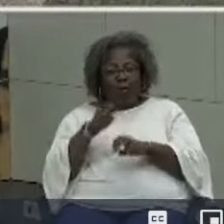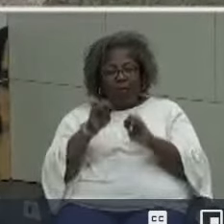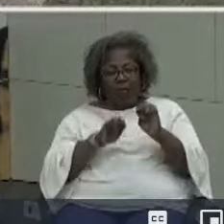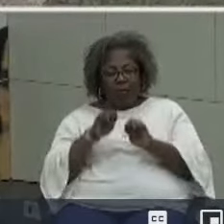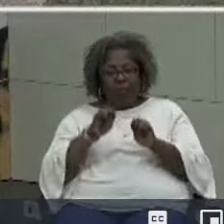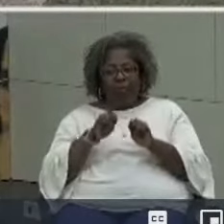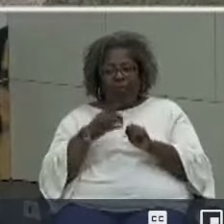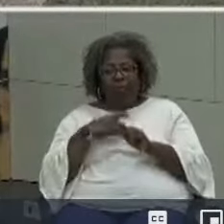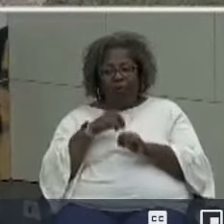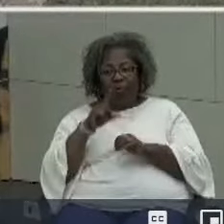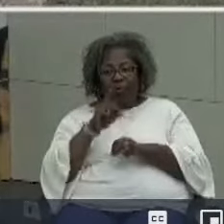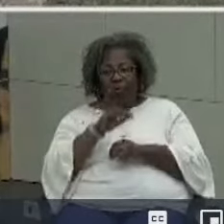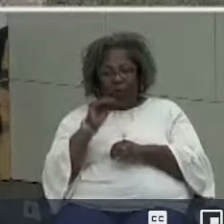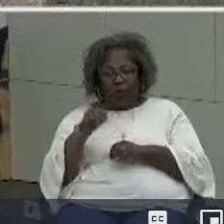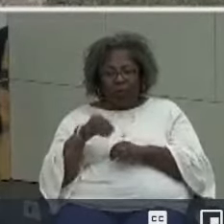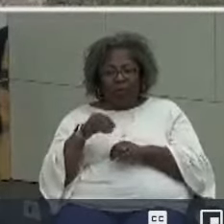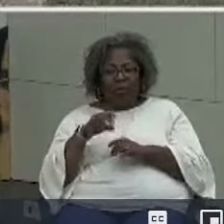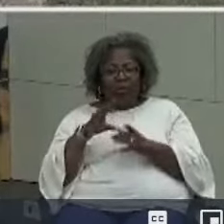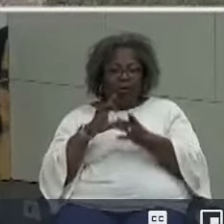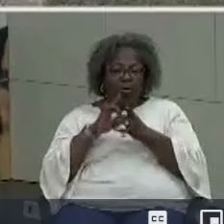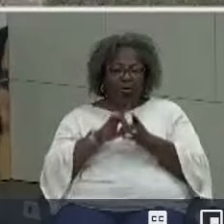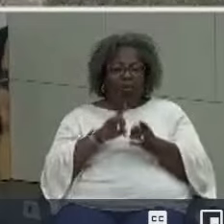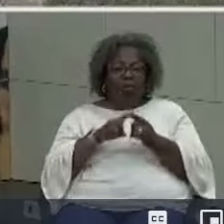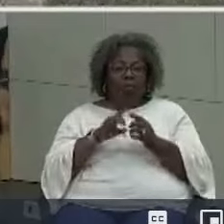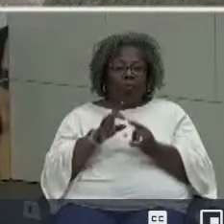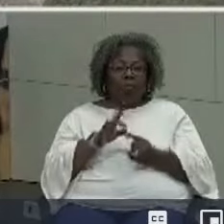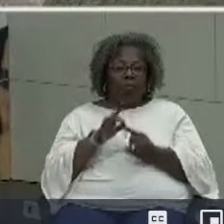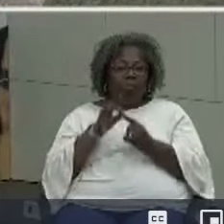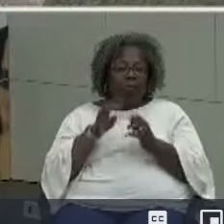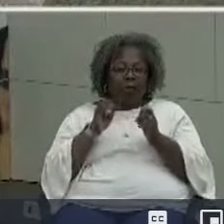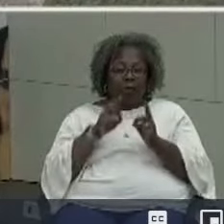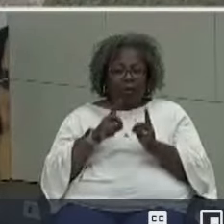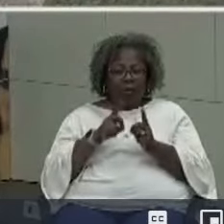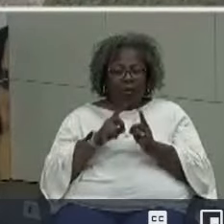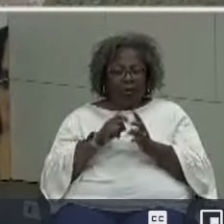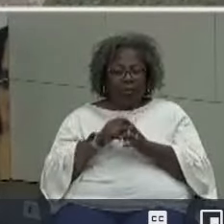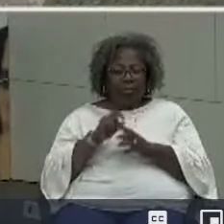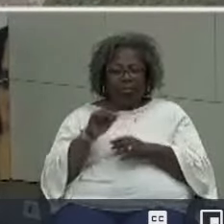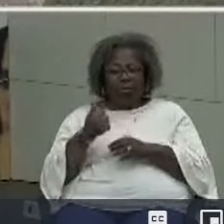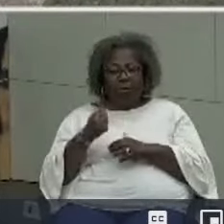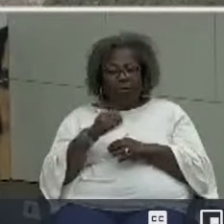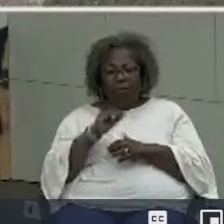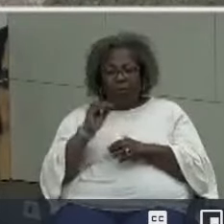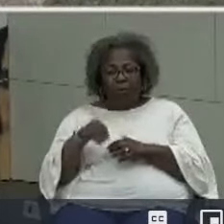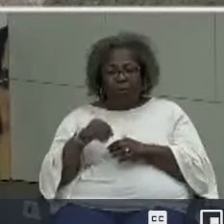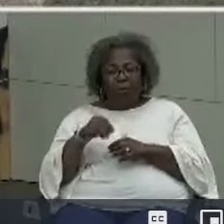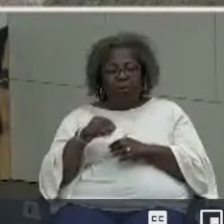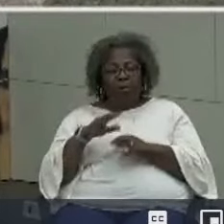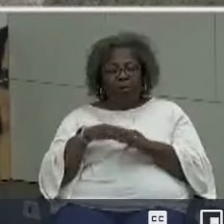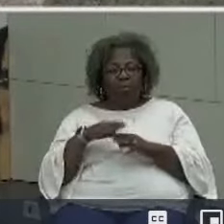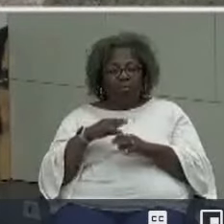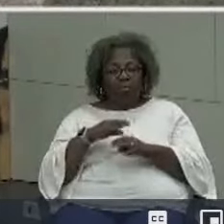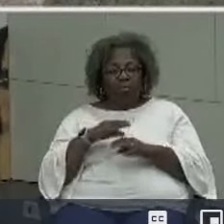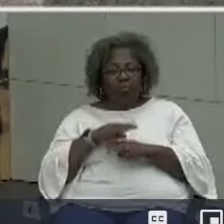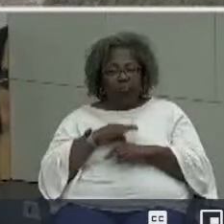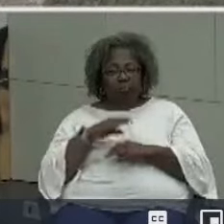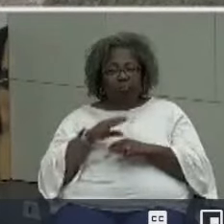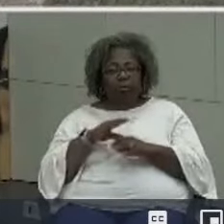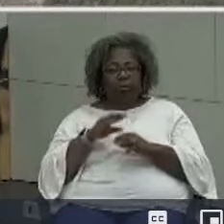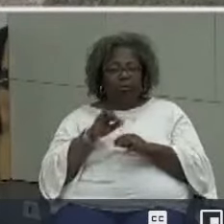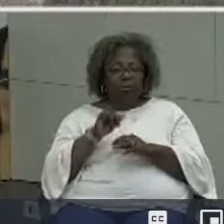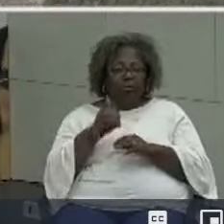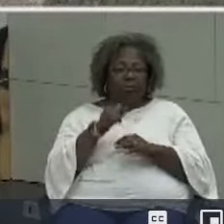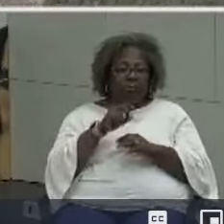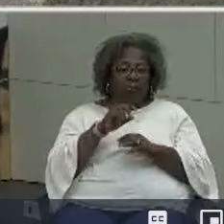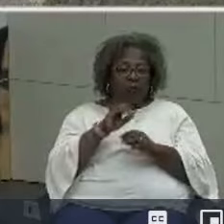has 20 percentage points tied to special ed 10 percentage points on compliance and 10 percent on instruction